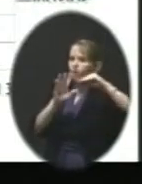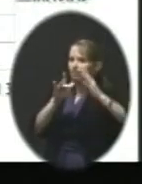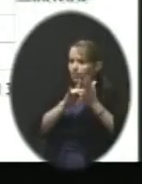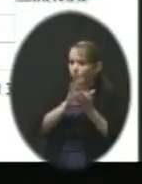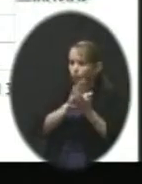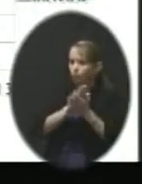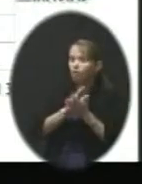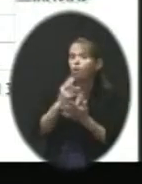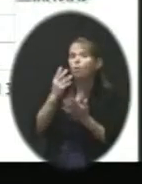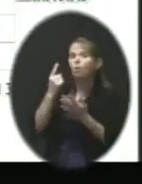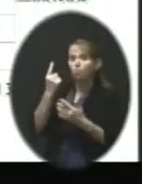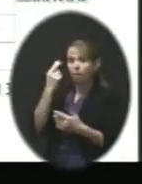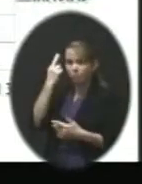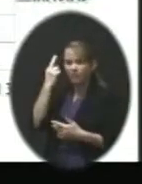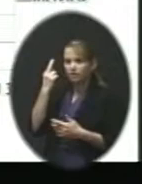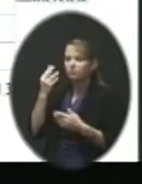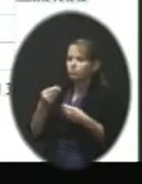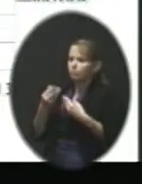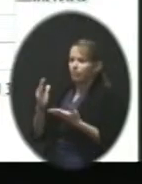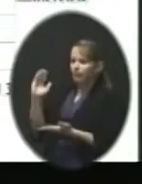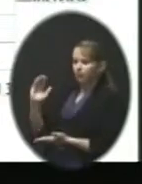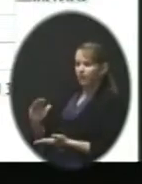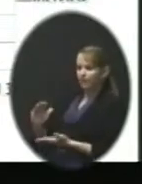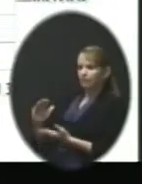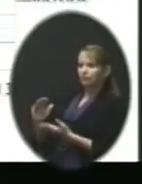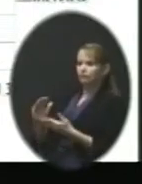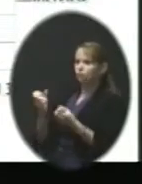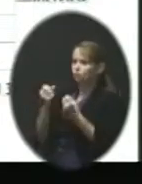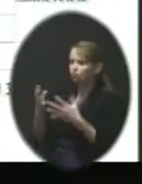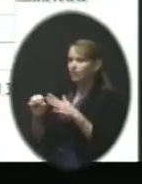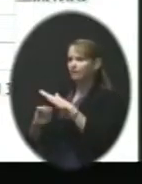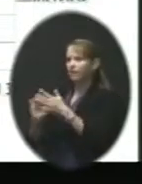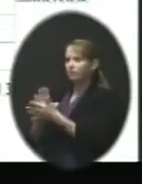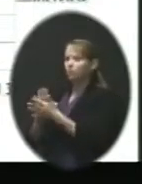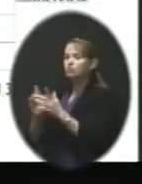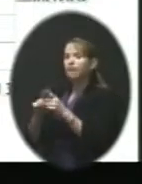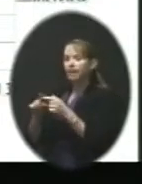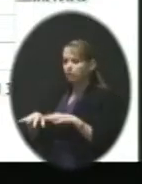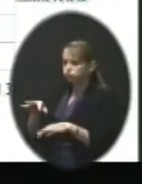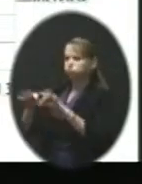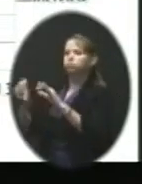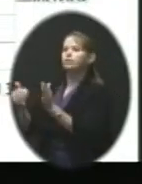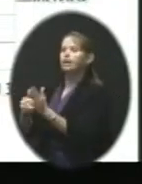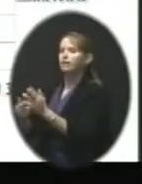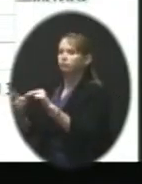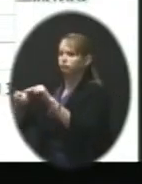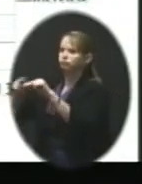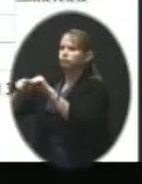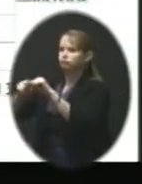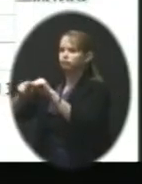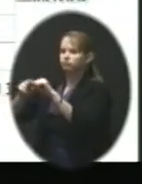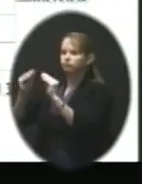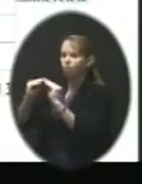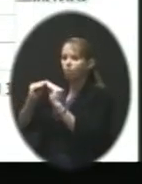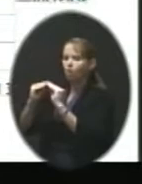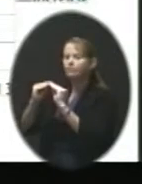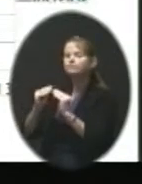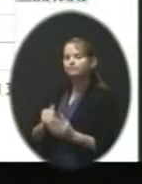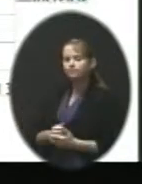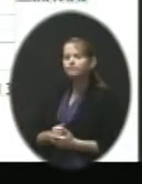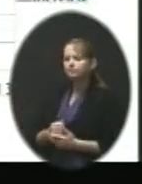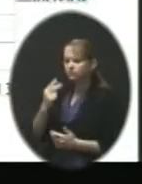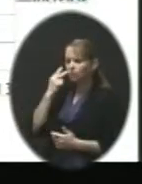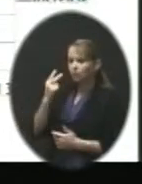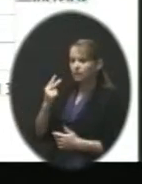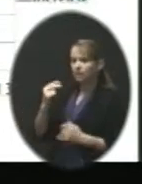some enrollment relief at so many of our elementary schools. But then you'll see it picked right back up and continued to increase. And you'll see where it